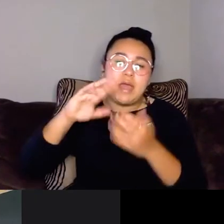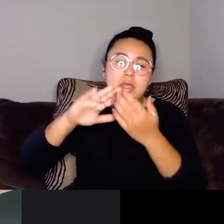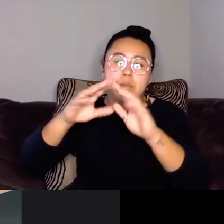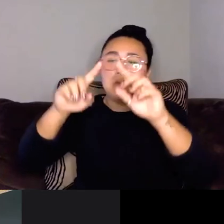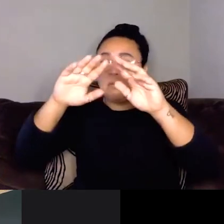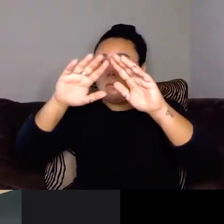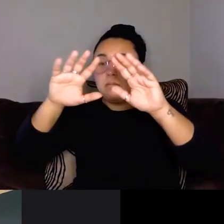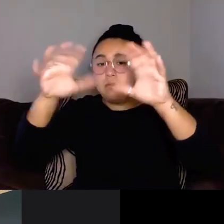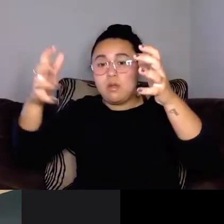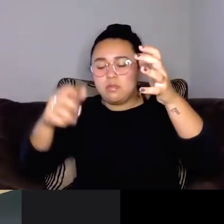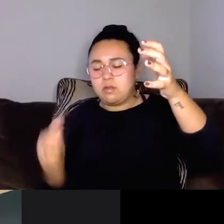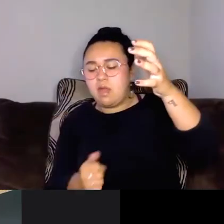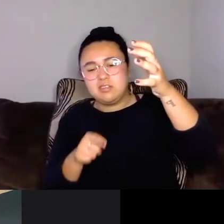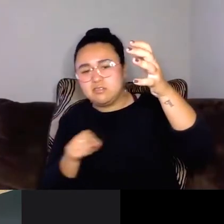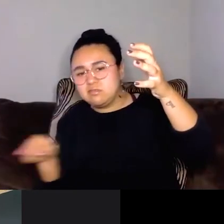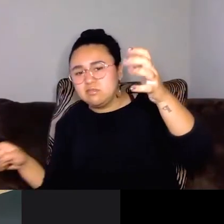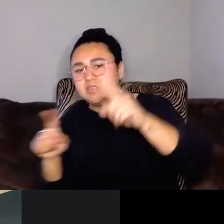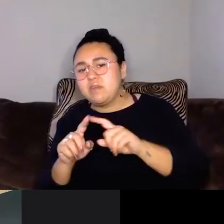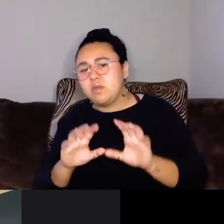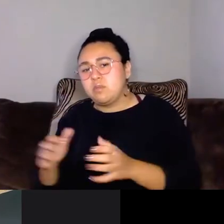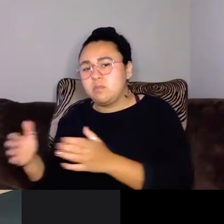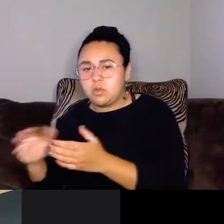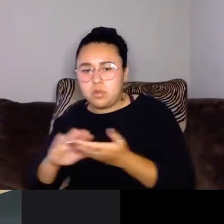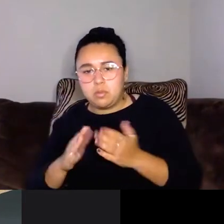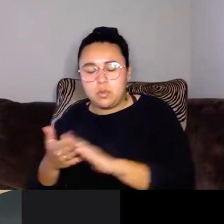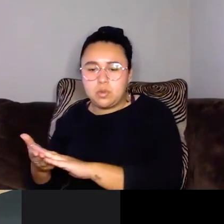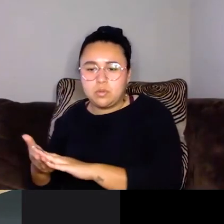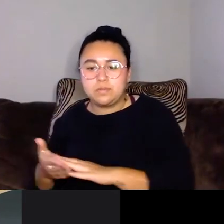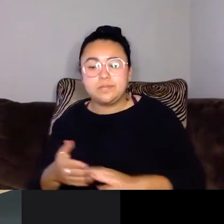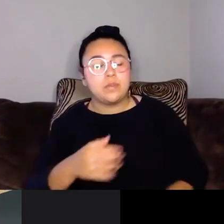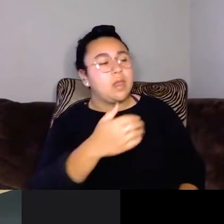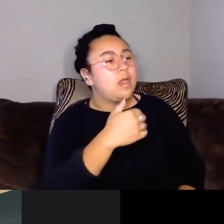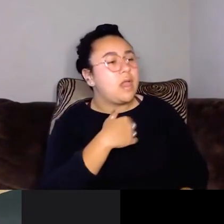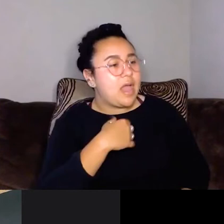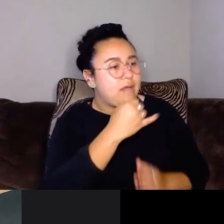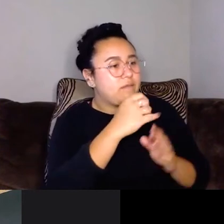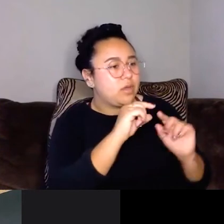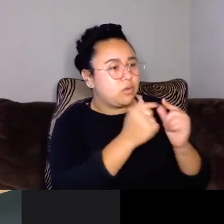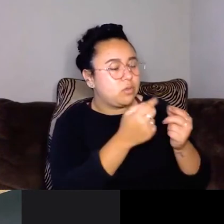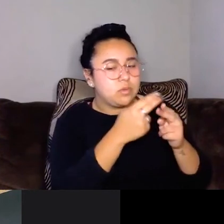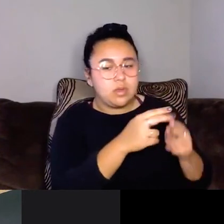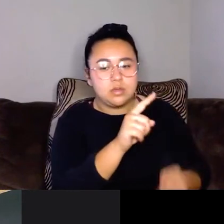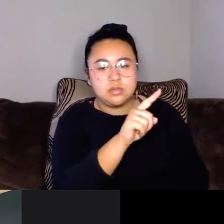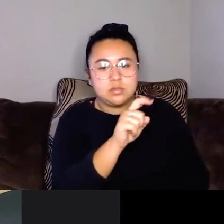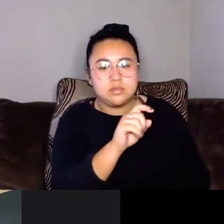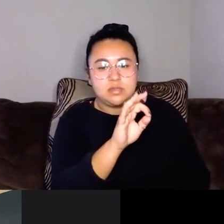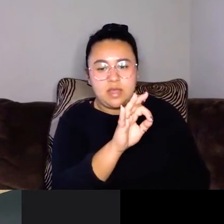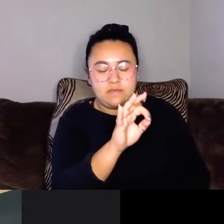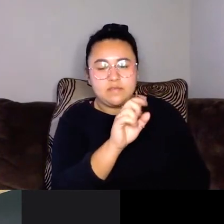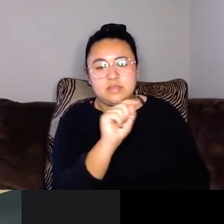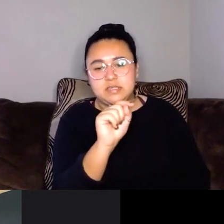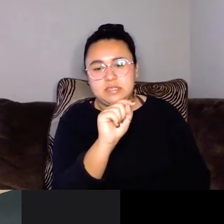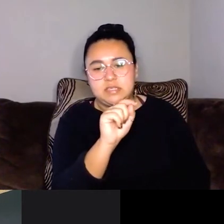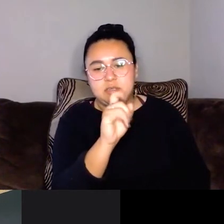tell us about those. Um, I have a group called Theftive Art that has, um,